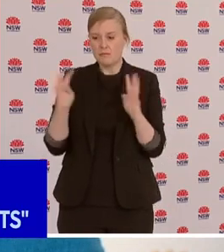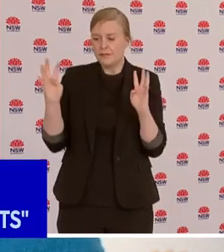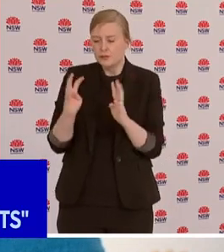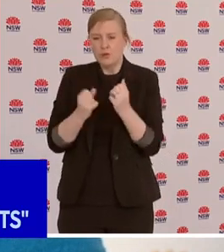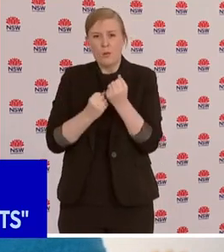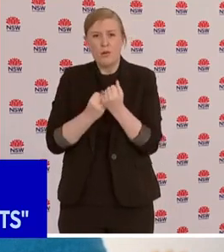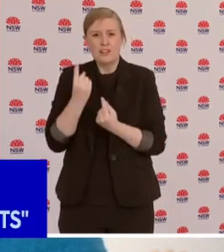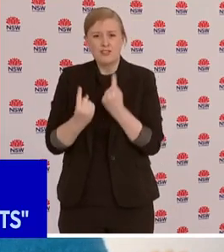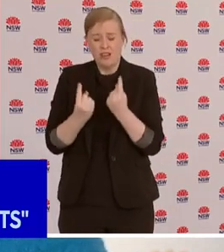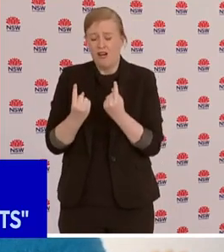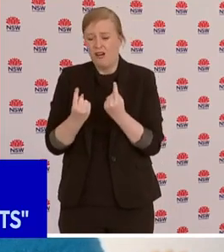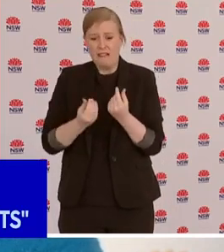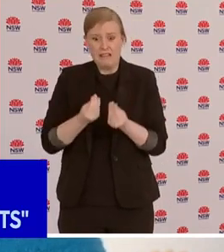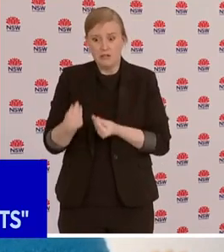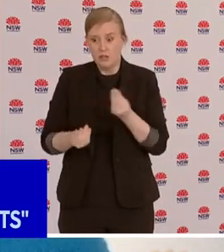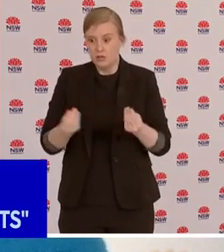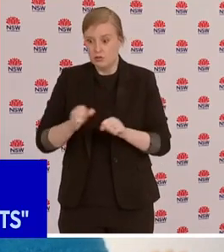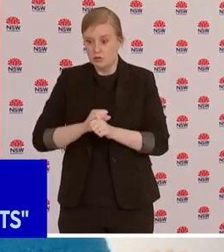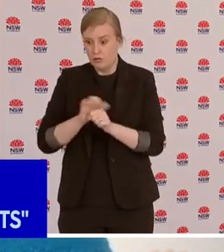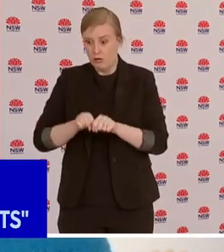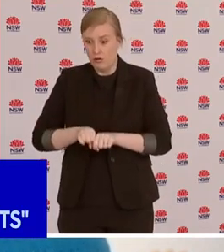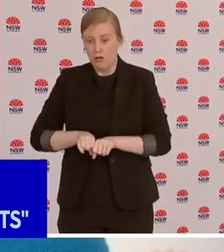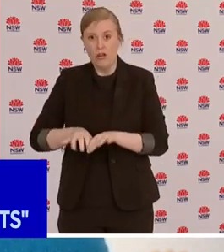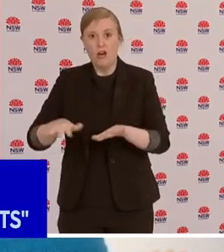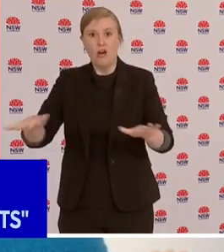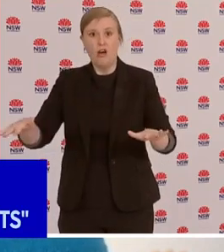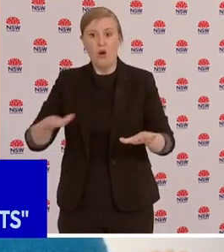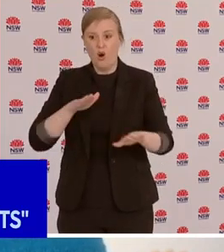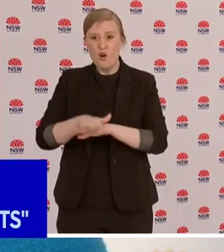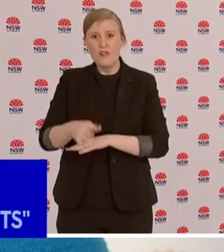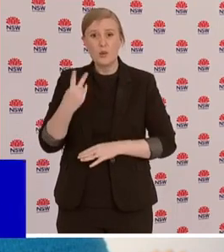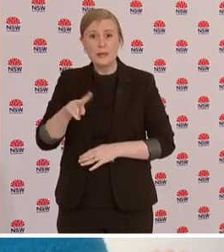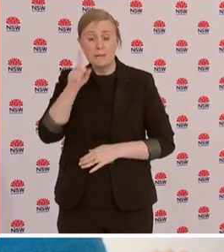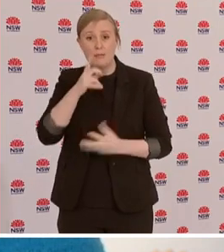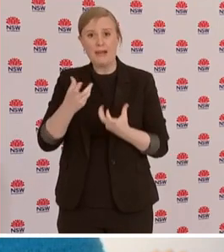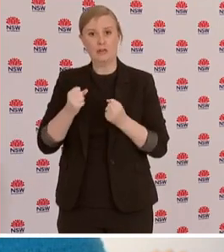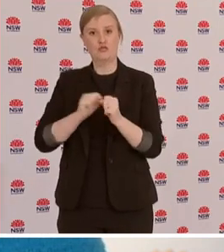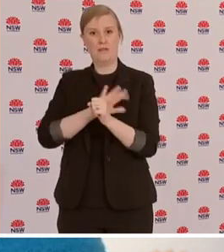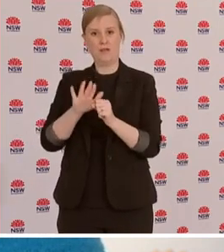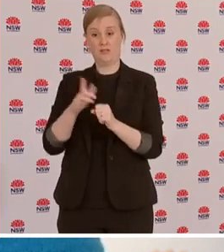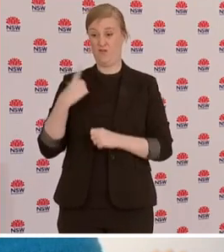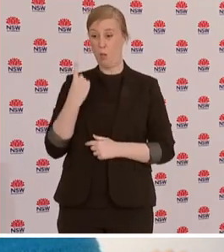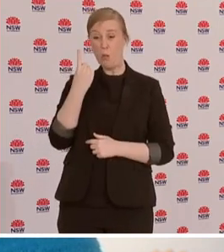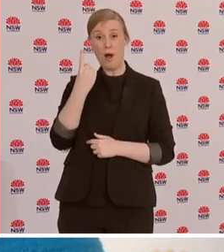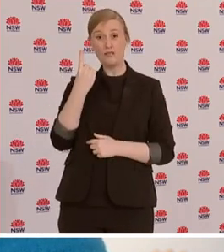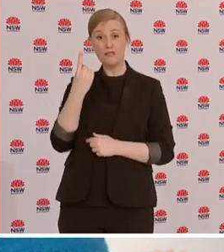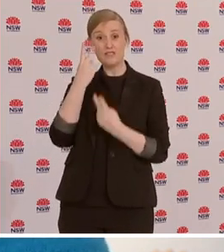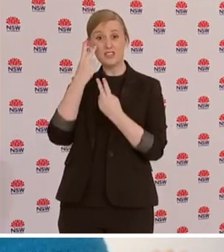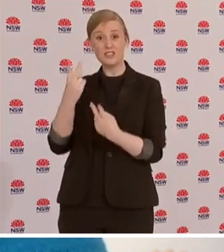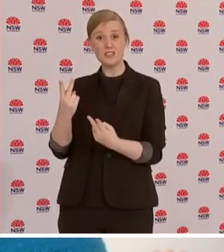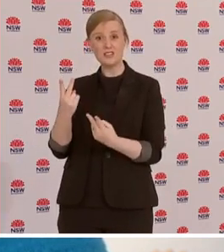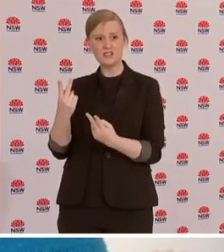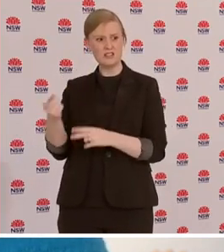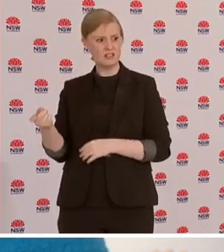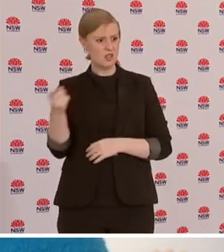Please know that we're doing remarkably well across the state and keeping the virus at bay but it only takes a couple of incidents to cause these